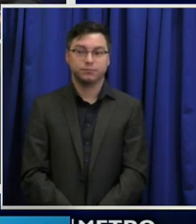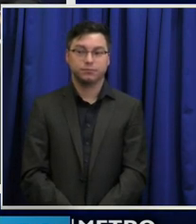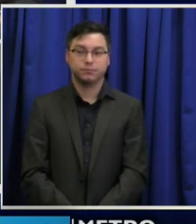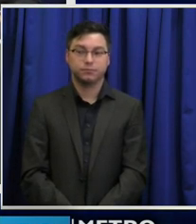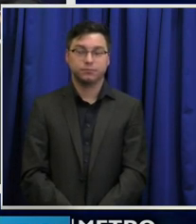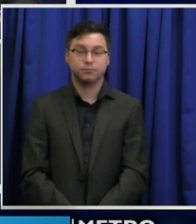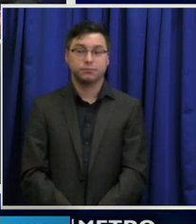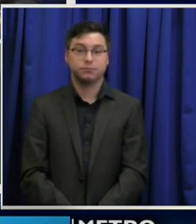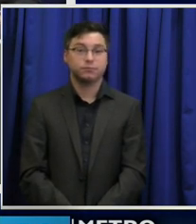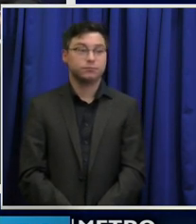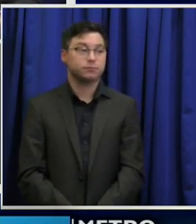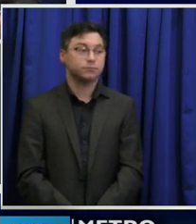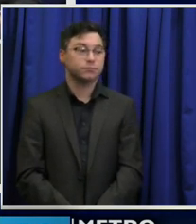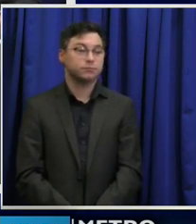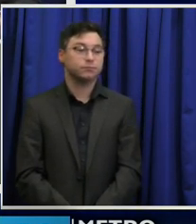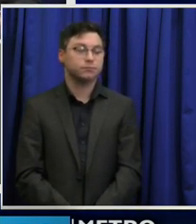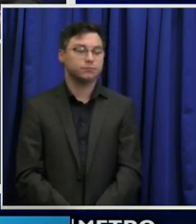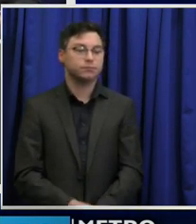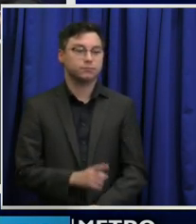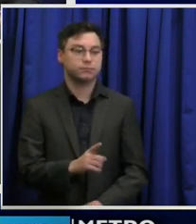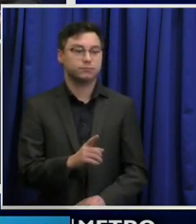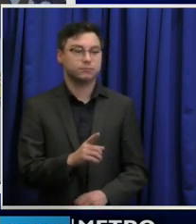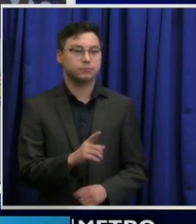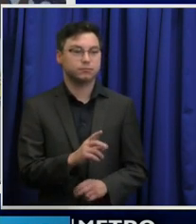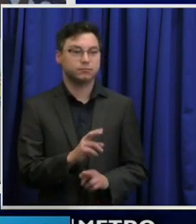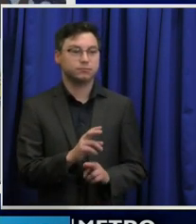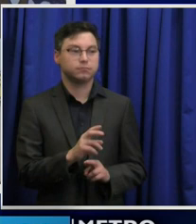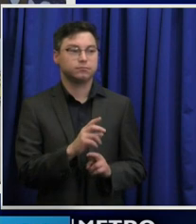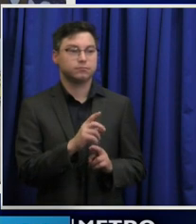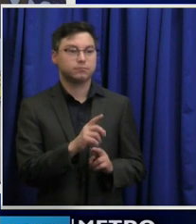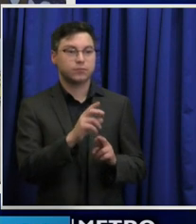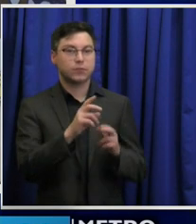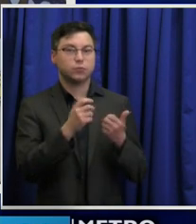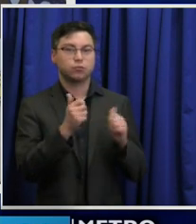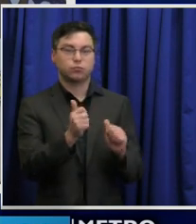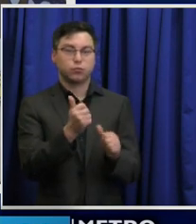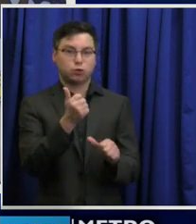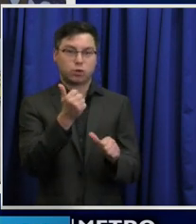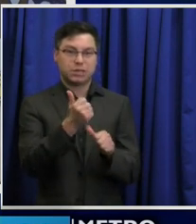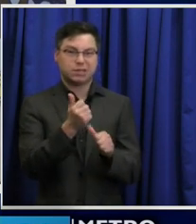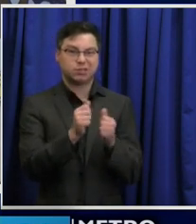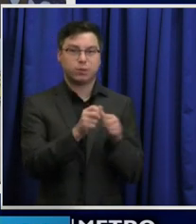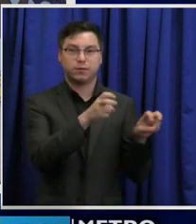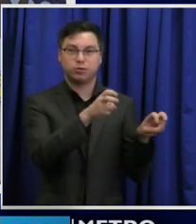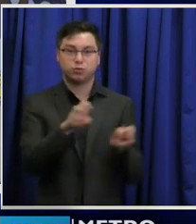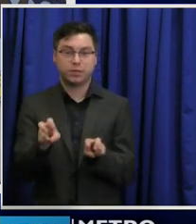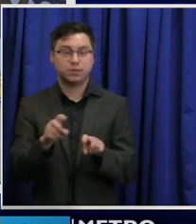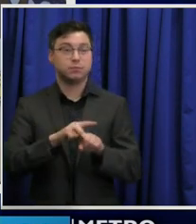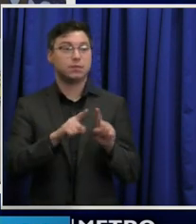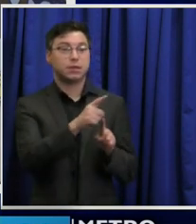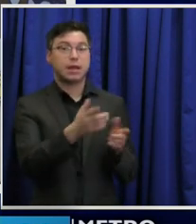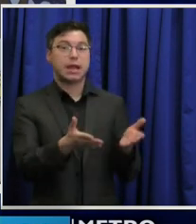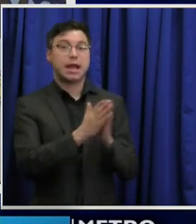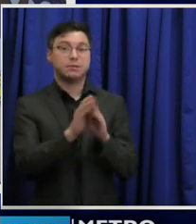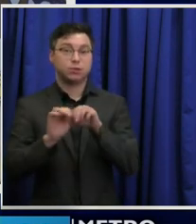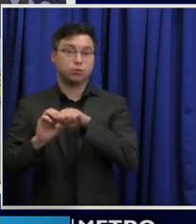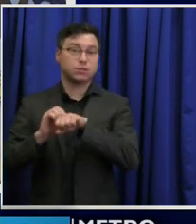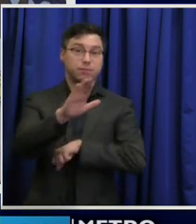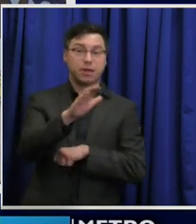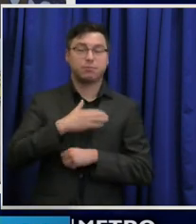With respect to me being asked to assist with the transition, I've been asked to submit my CV.